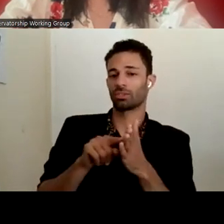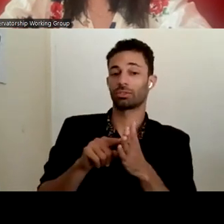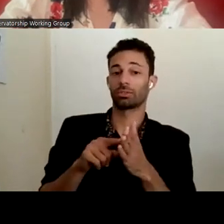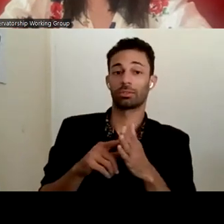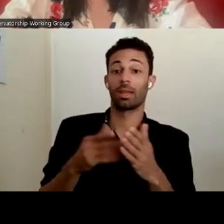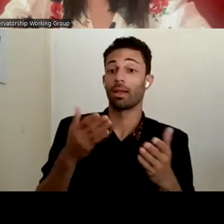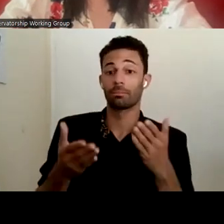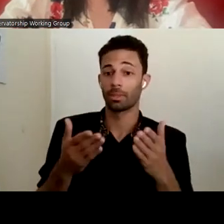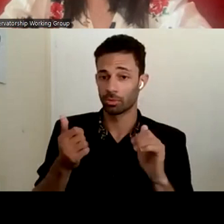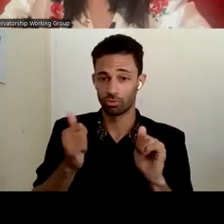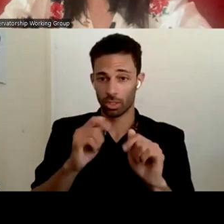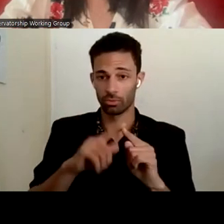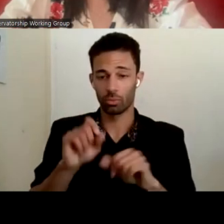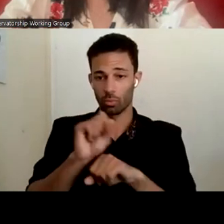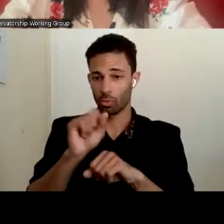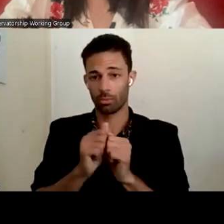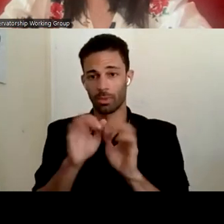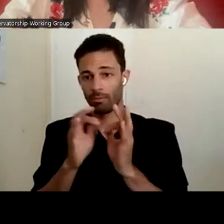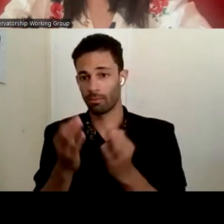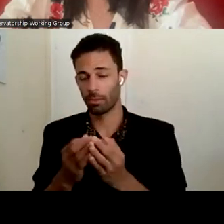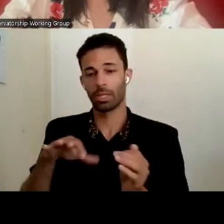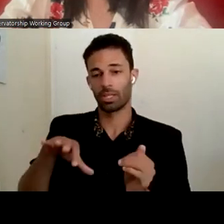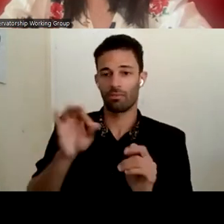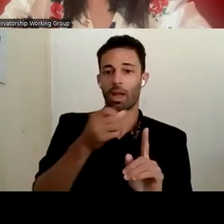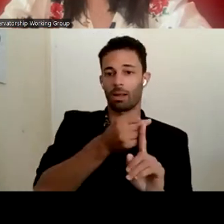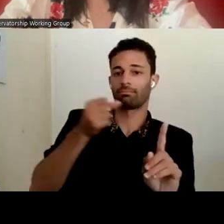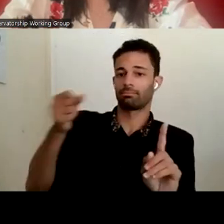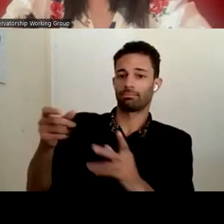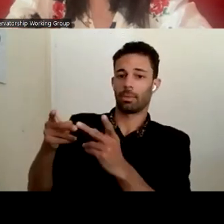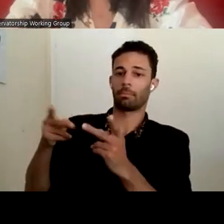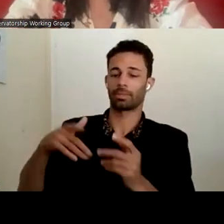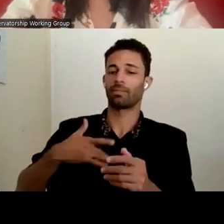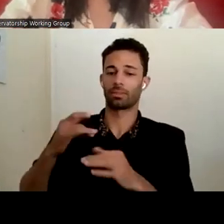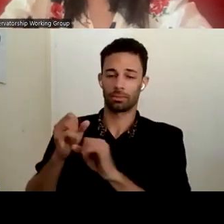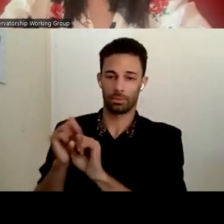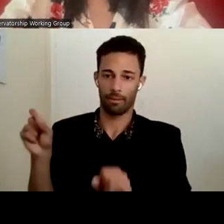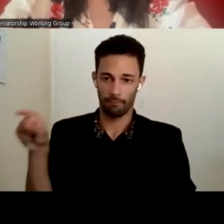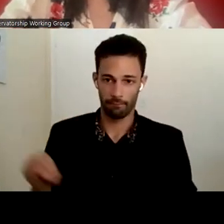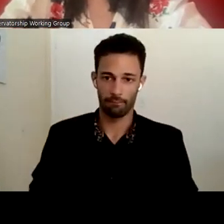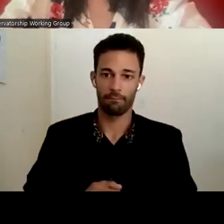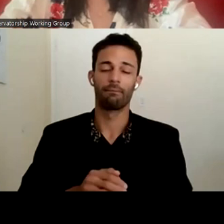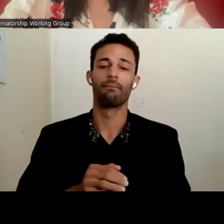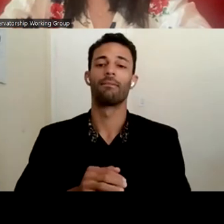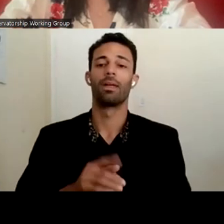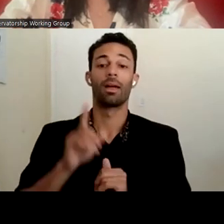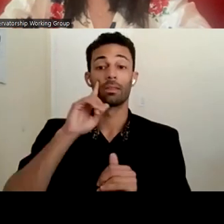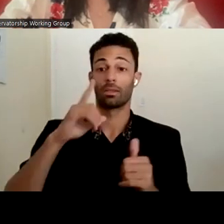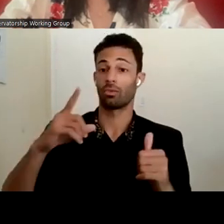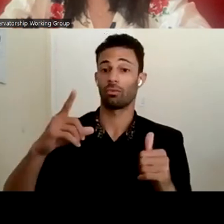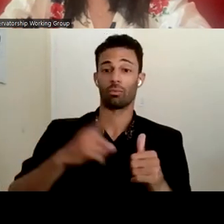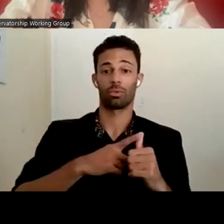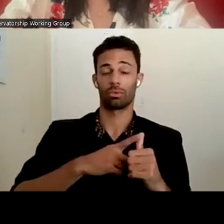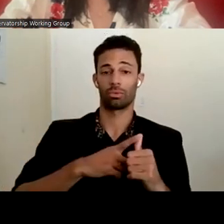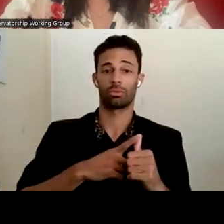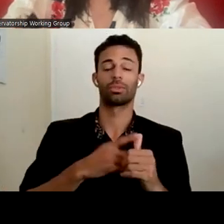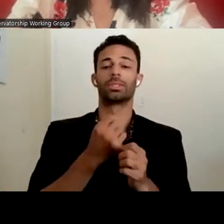try to work with family to find them a place that they can feel safe. So, I think first and foremost is, is the